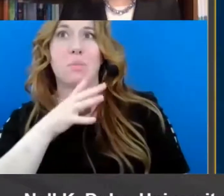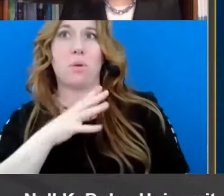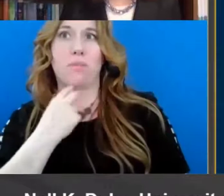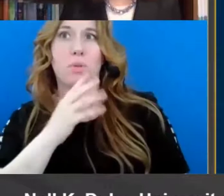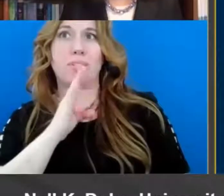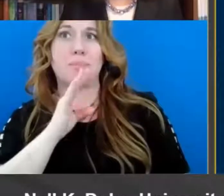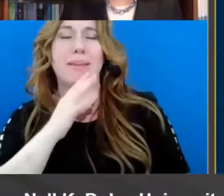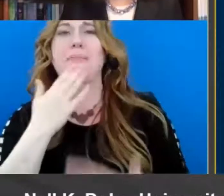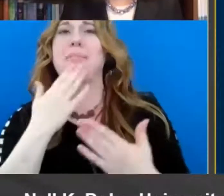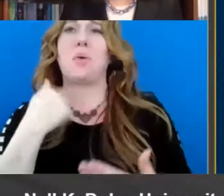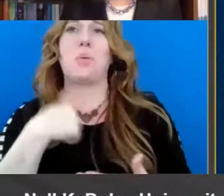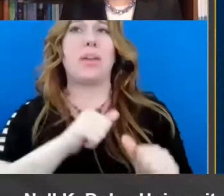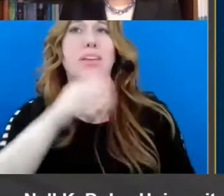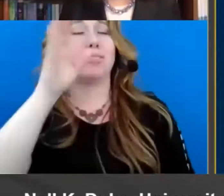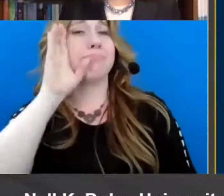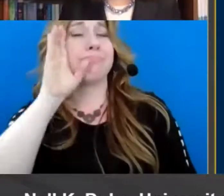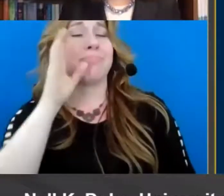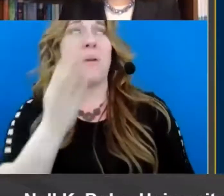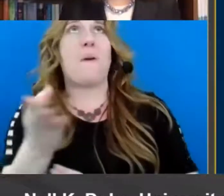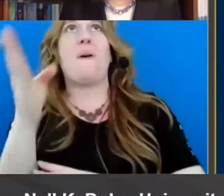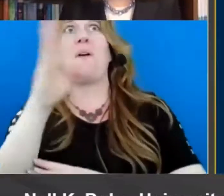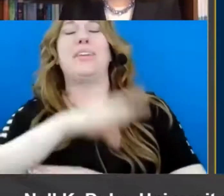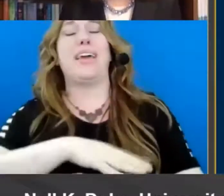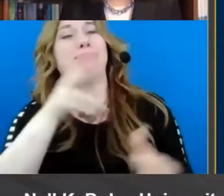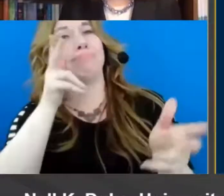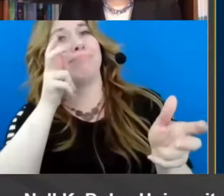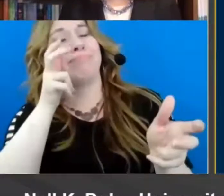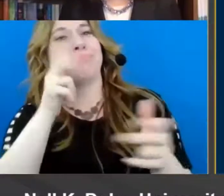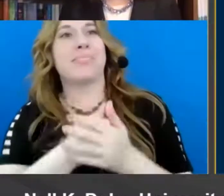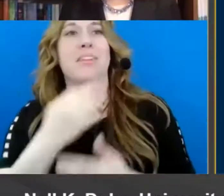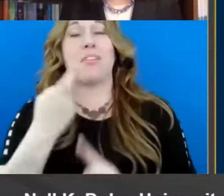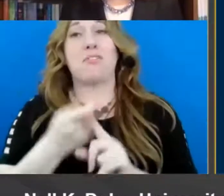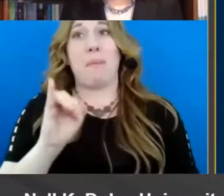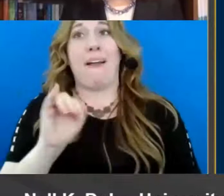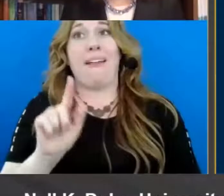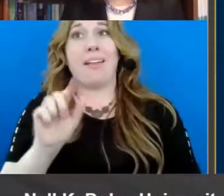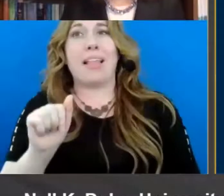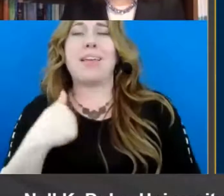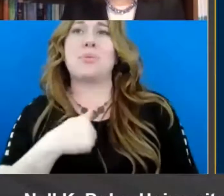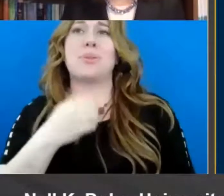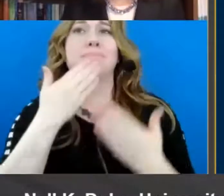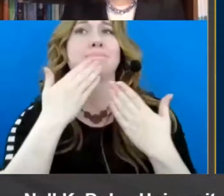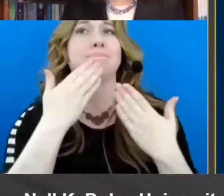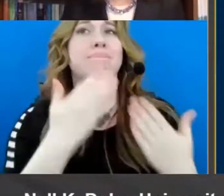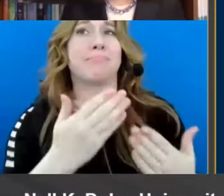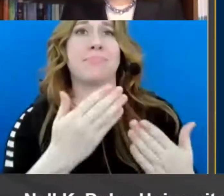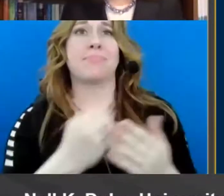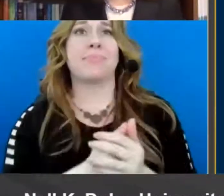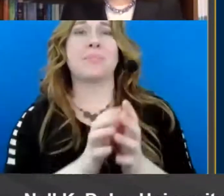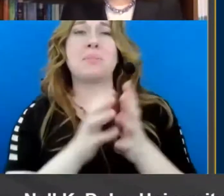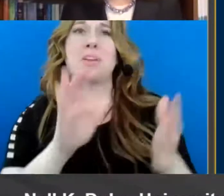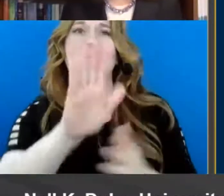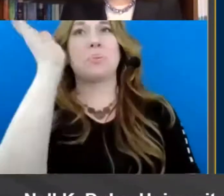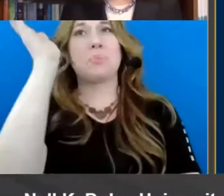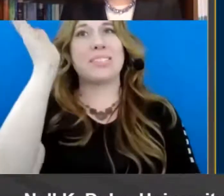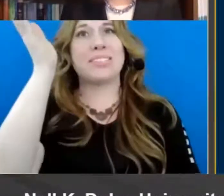could listen to you all afternoon on behalf of ila we just want to thank you for your presentation